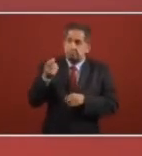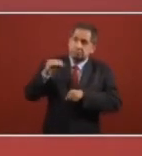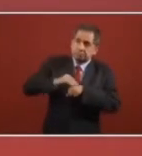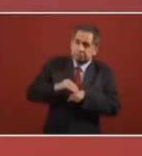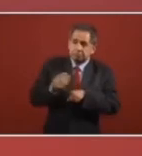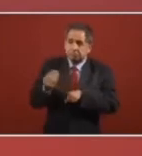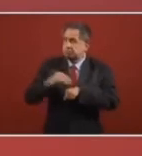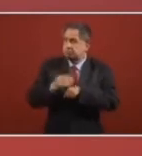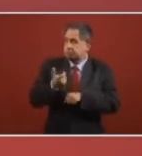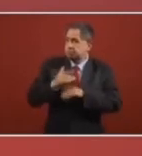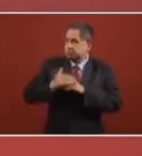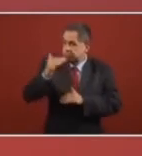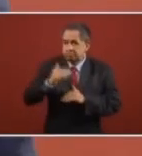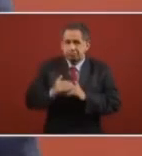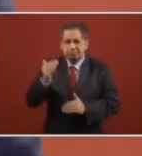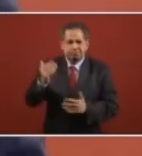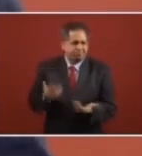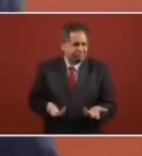prevailed.